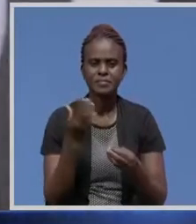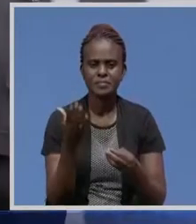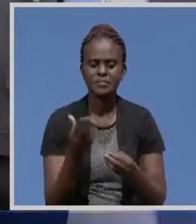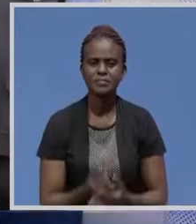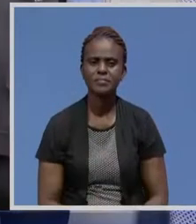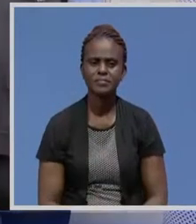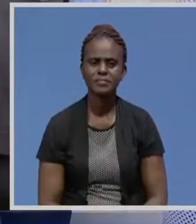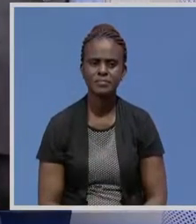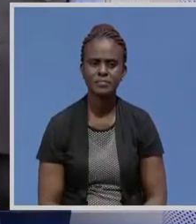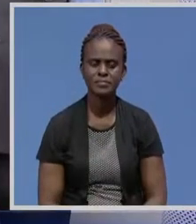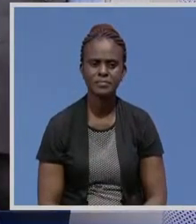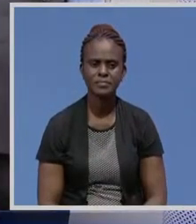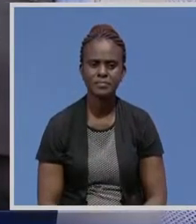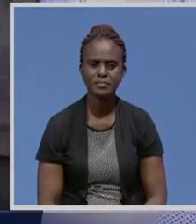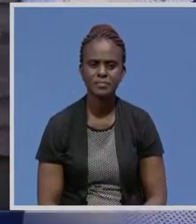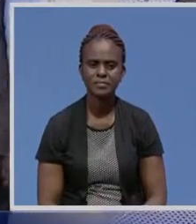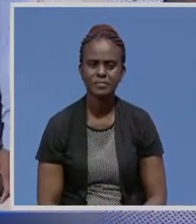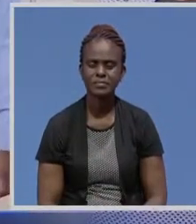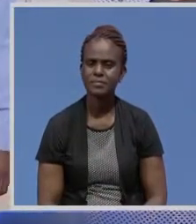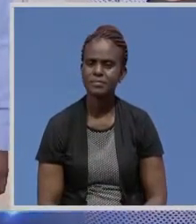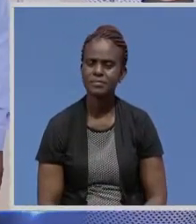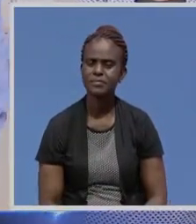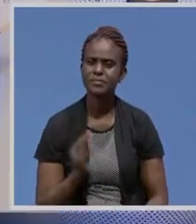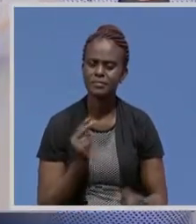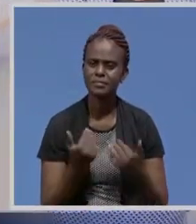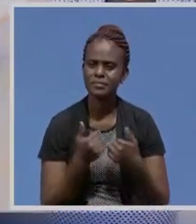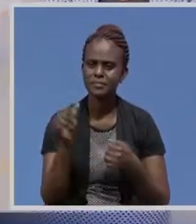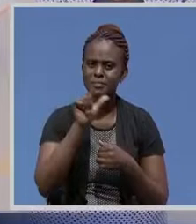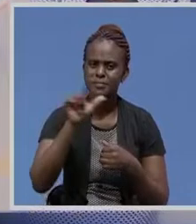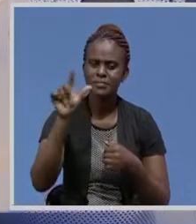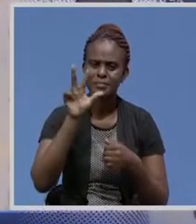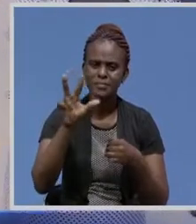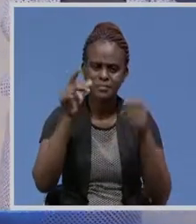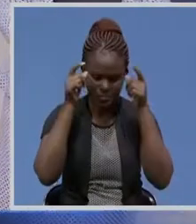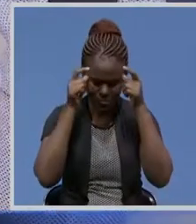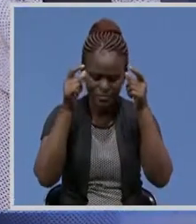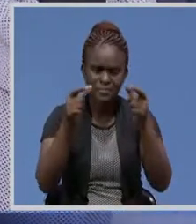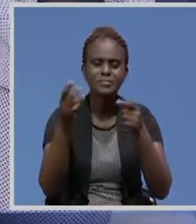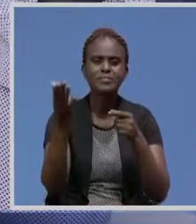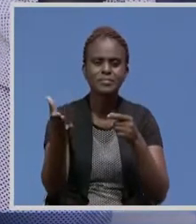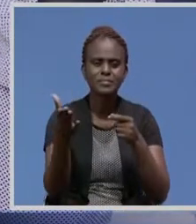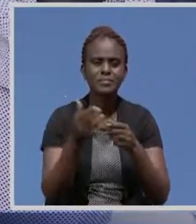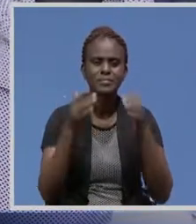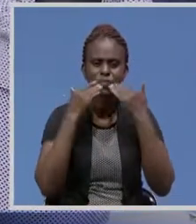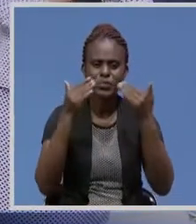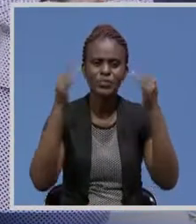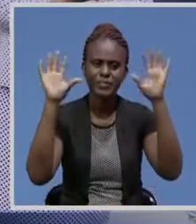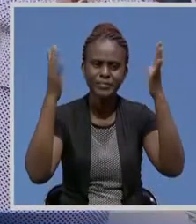over the book and the keys to our valued Vice-Chancellor. Thank you very much.